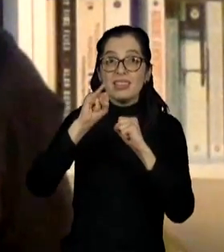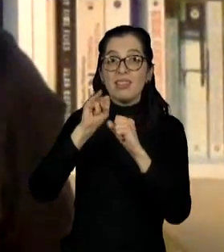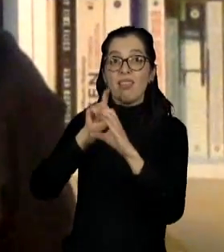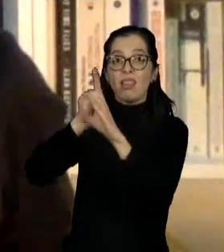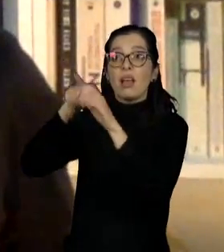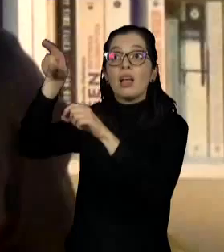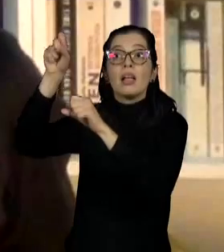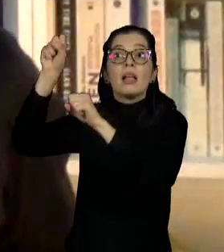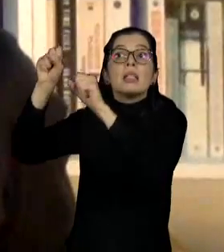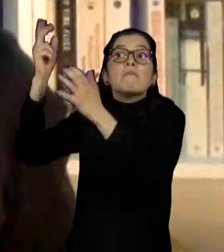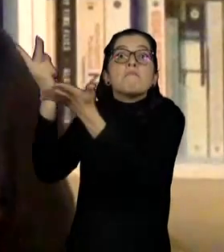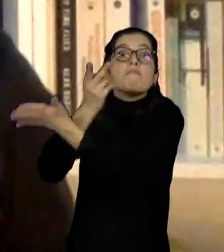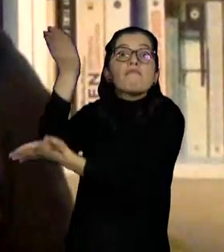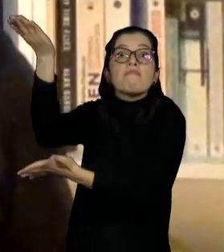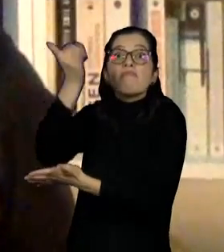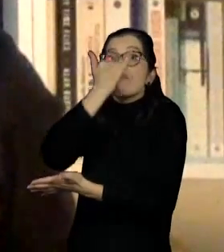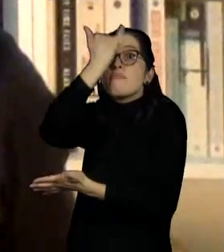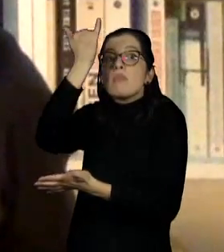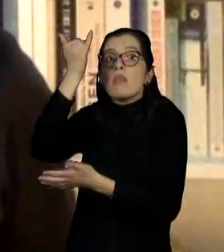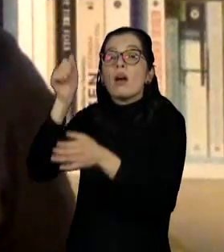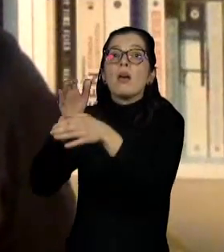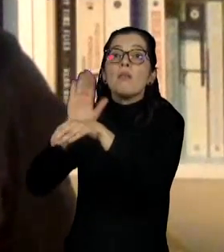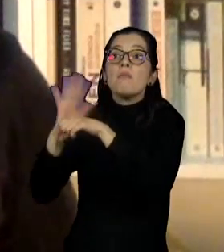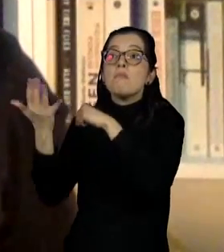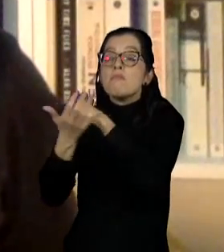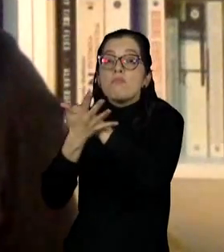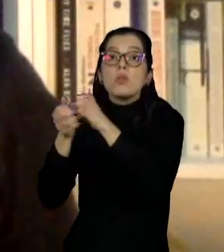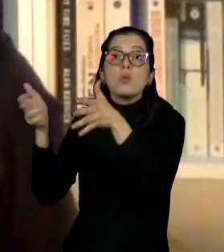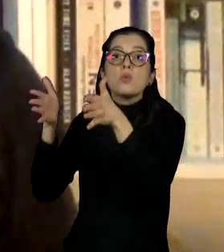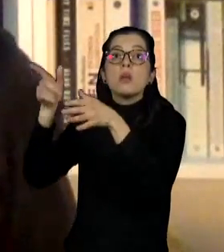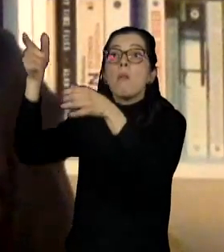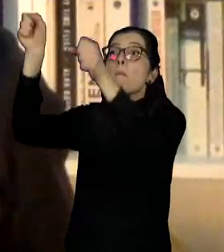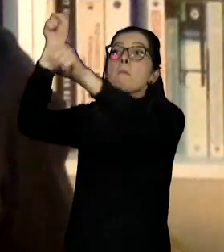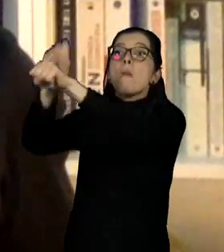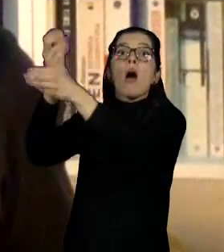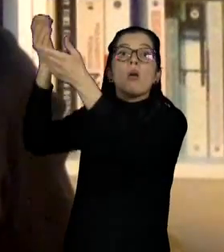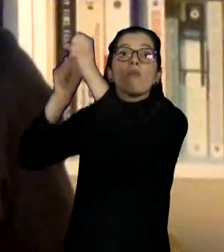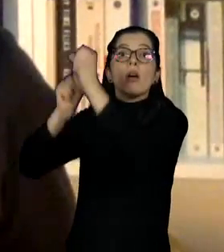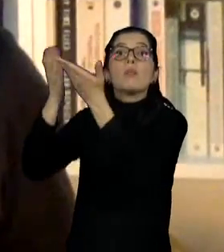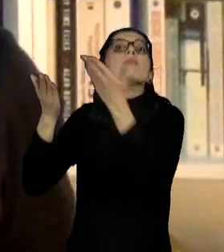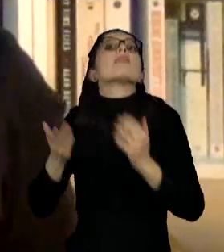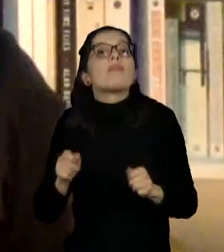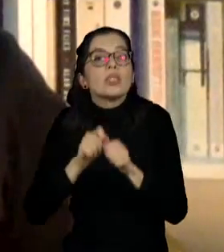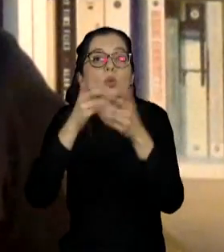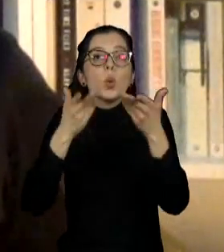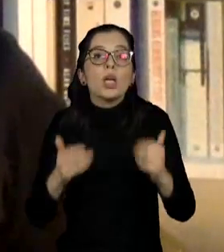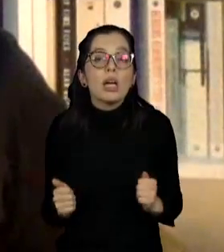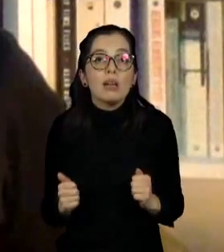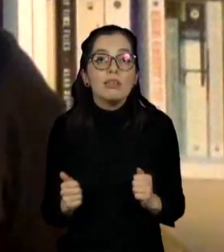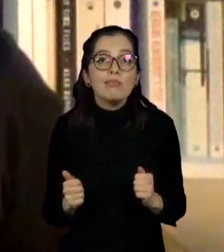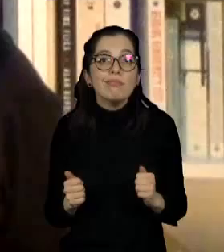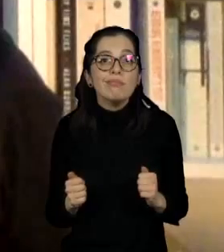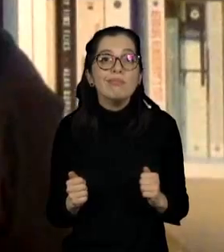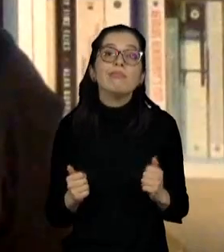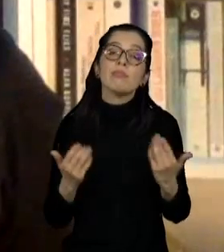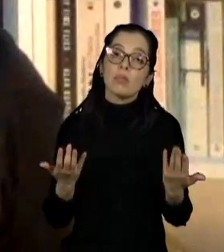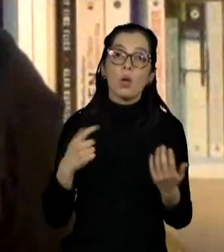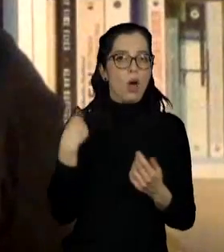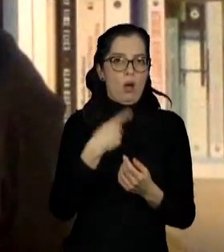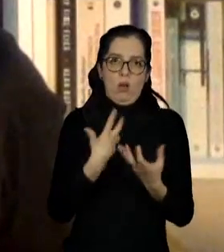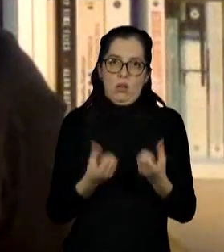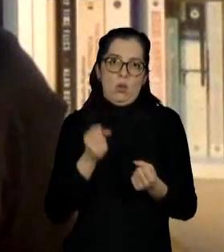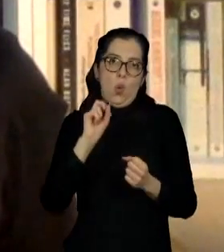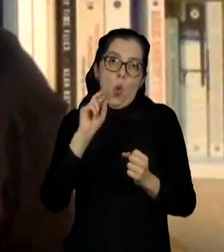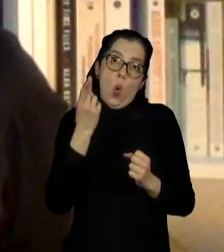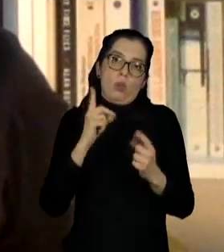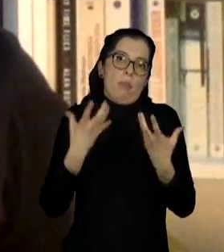say you know in this case a national pandemic such that all of a sudden either the factory isn't functioning or they're not able to